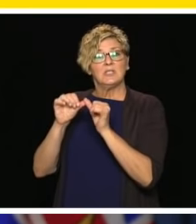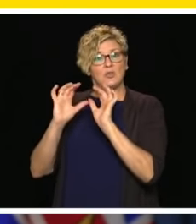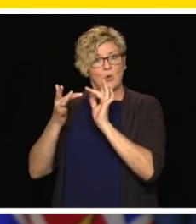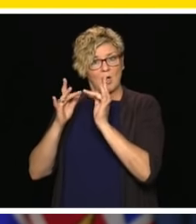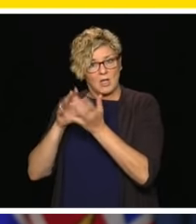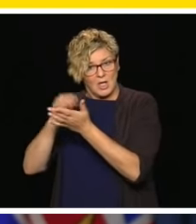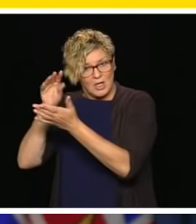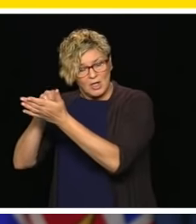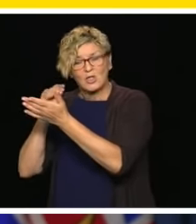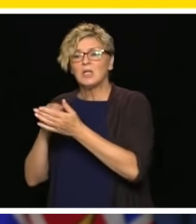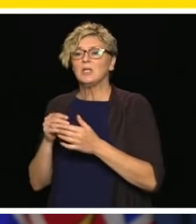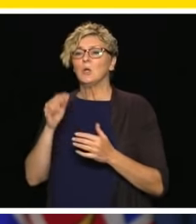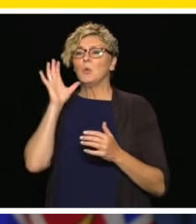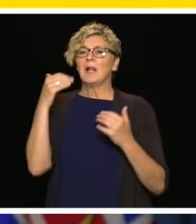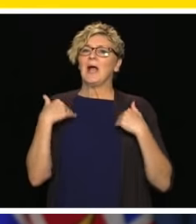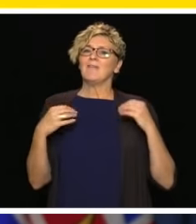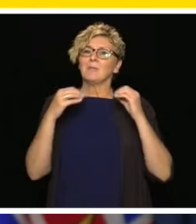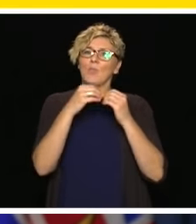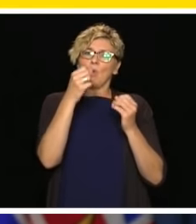June 1st.